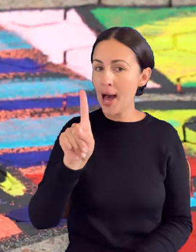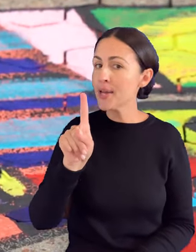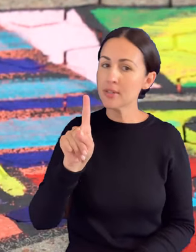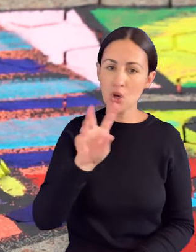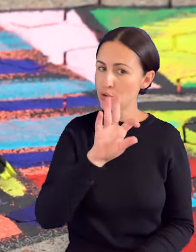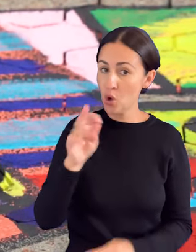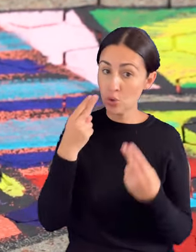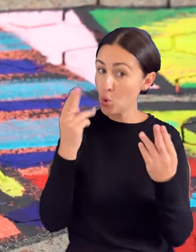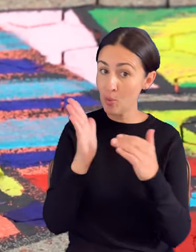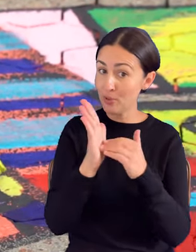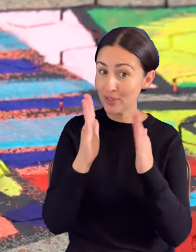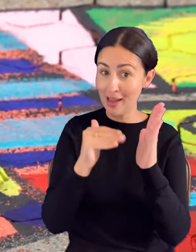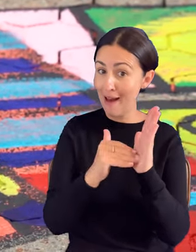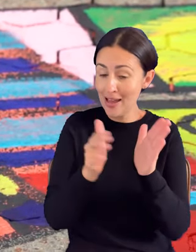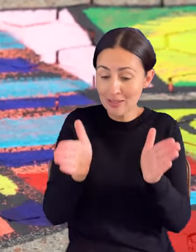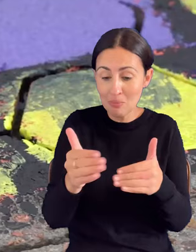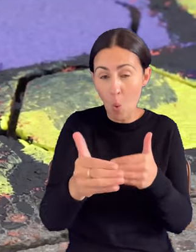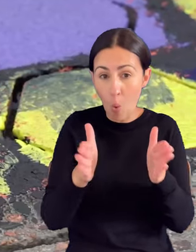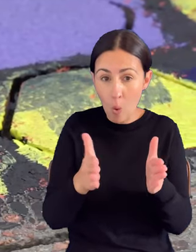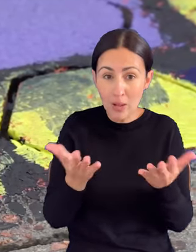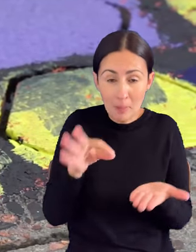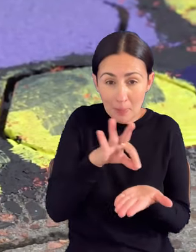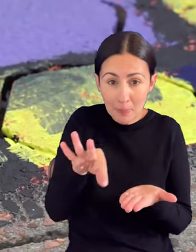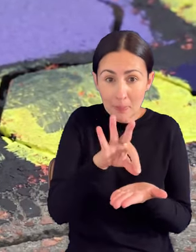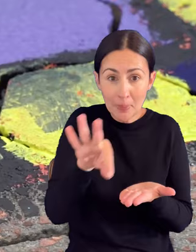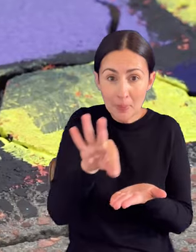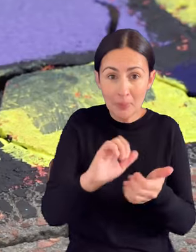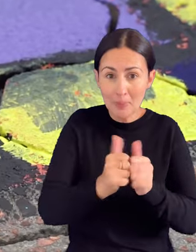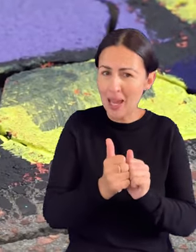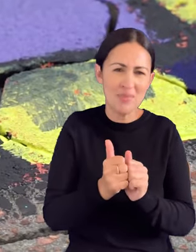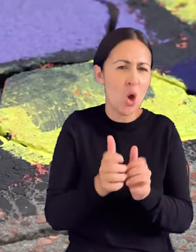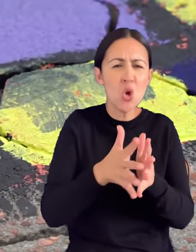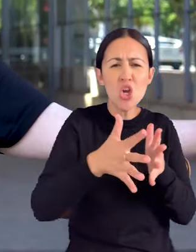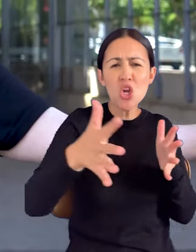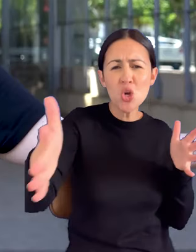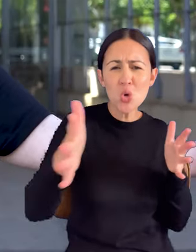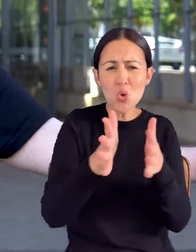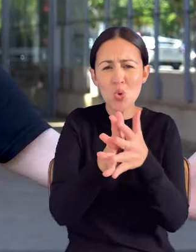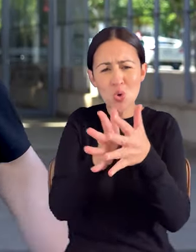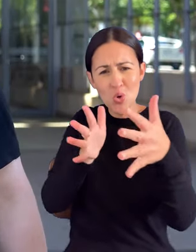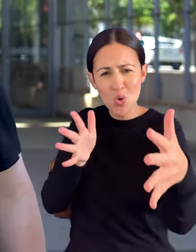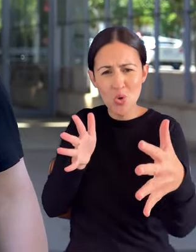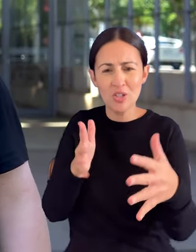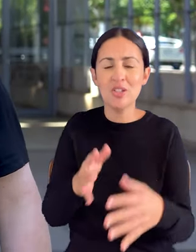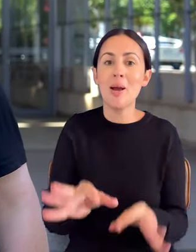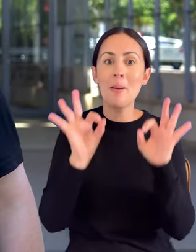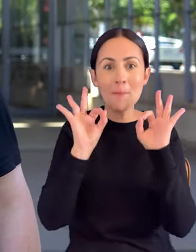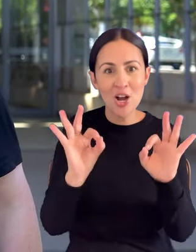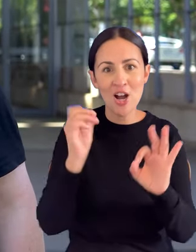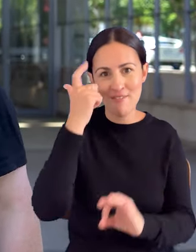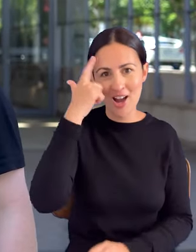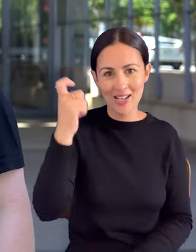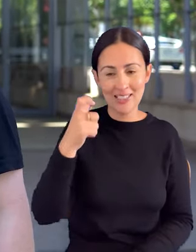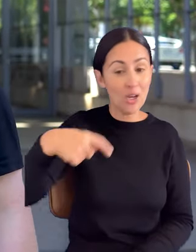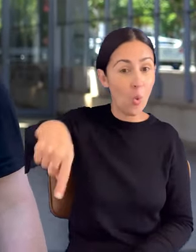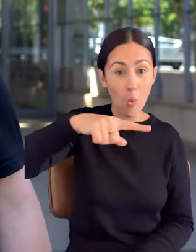not a board game, way bigger, but right on the ground. I thought perfect time for putting this